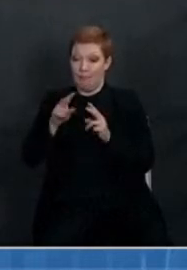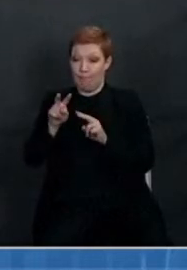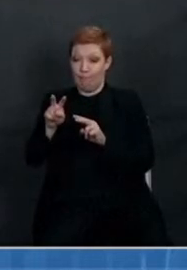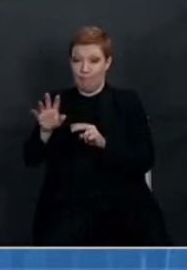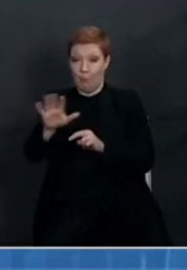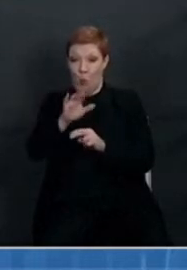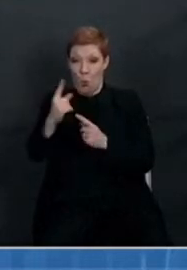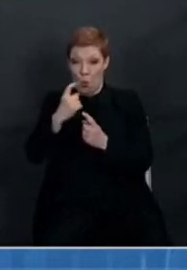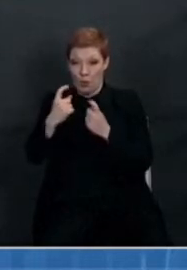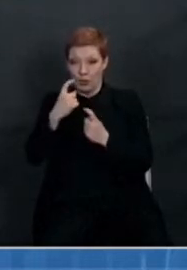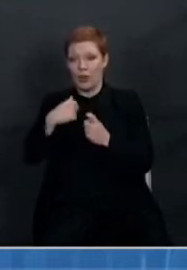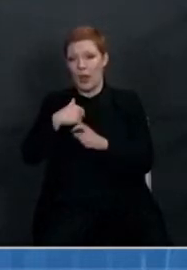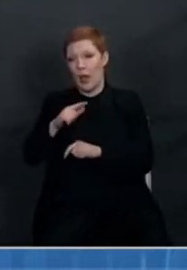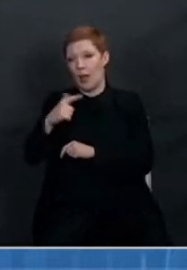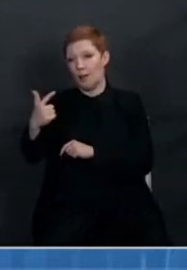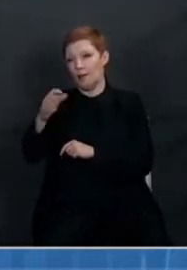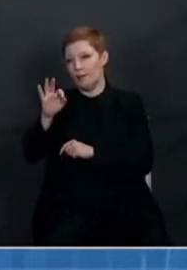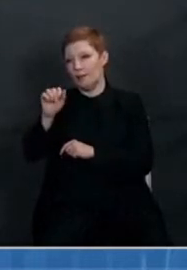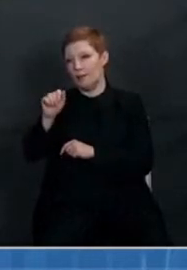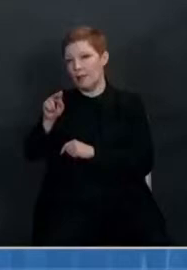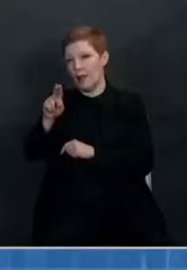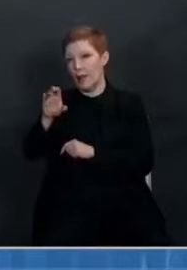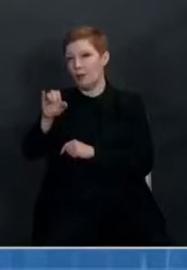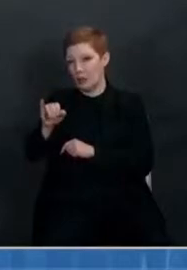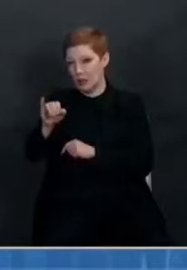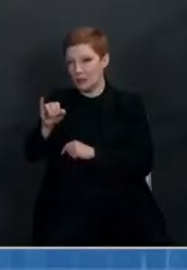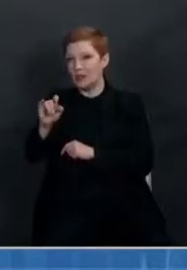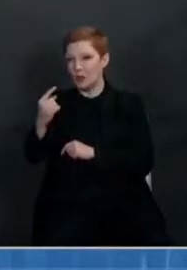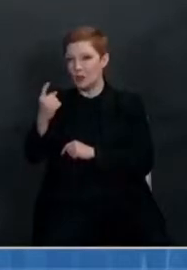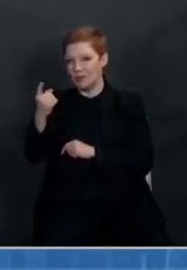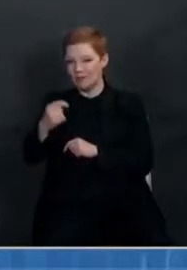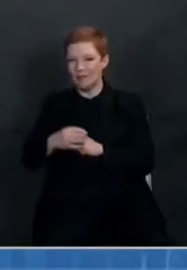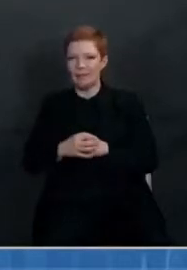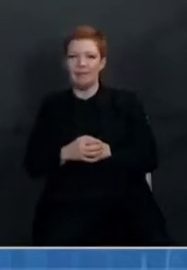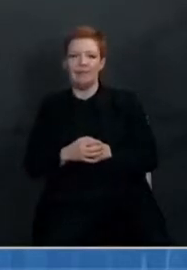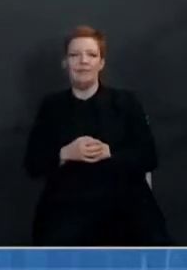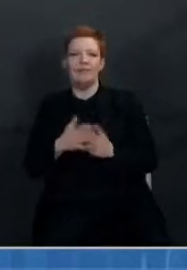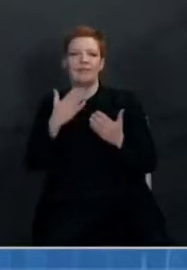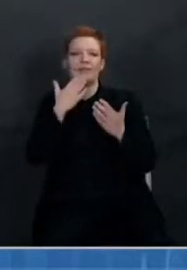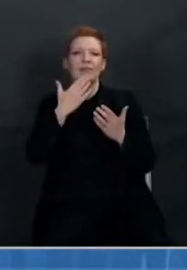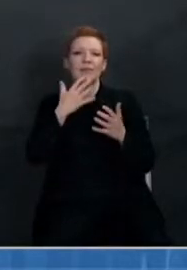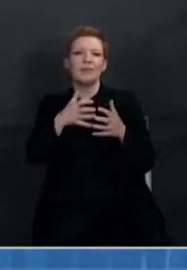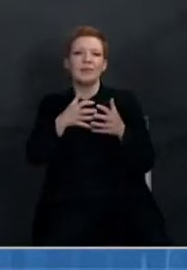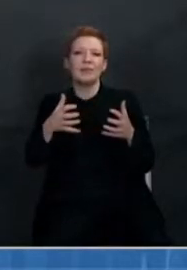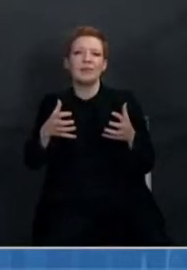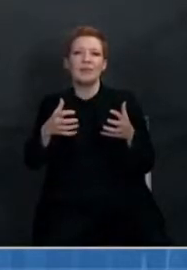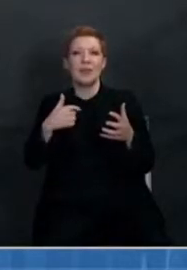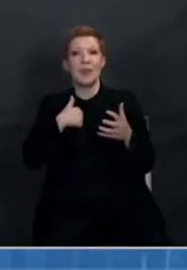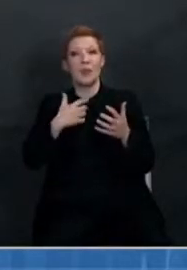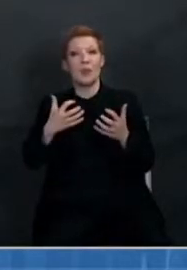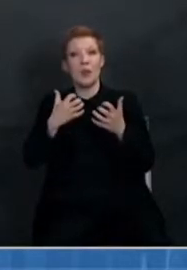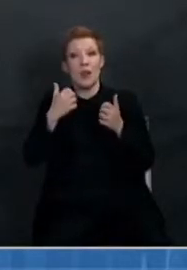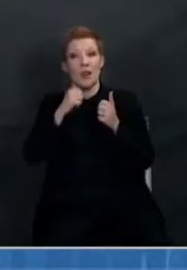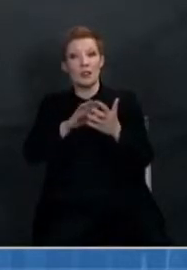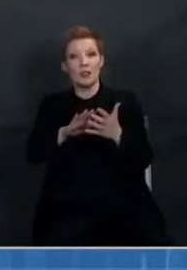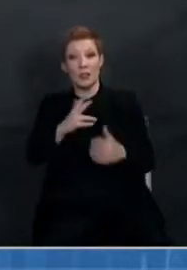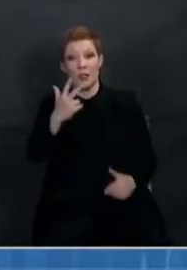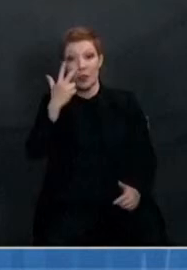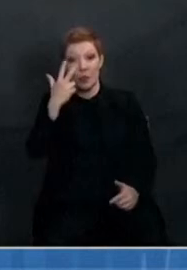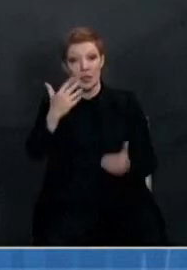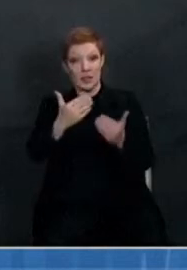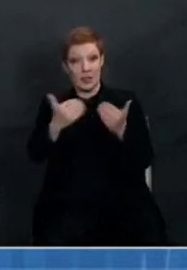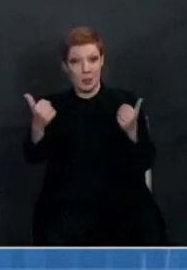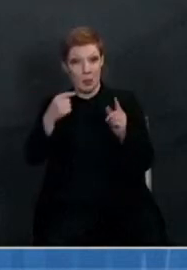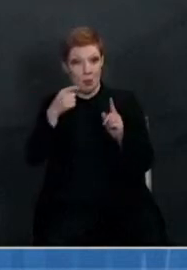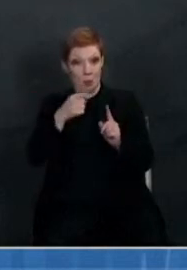now turn it over to Dr. Fauci. Dr. Fauci. Thank you very much, Dr. Walensky. I'd like to address three separate points